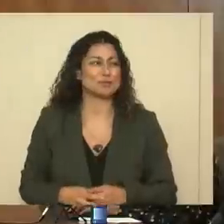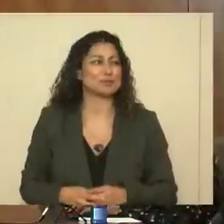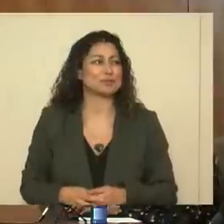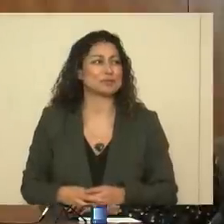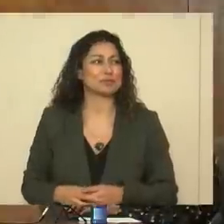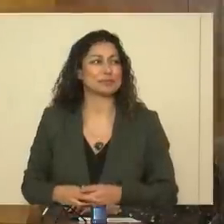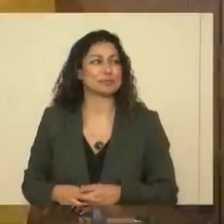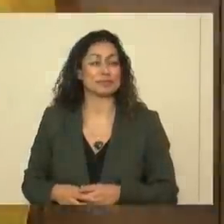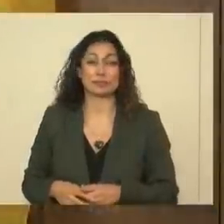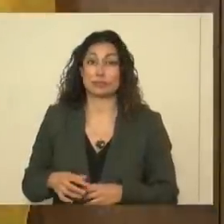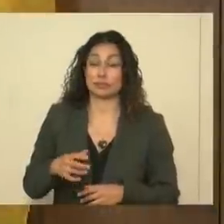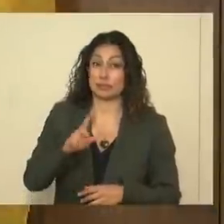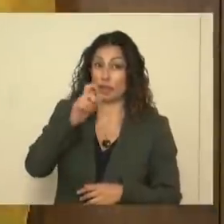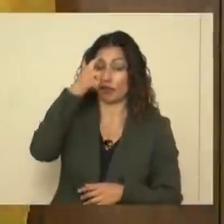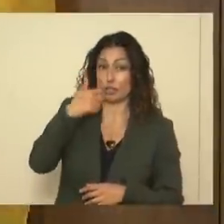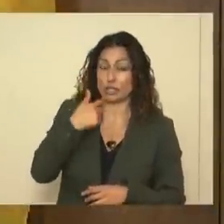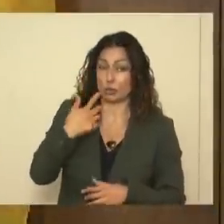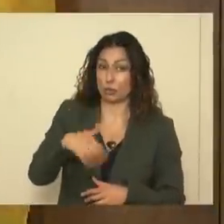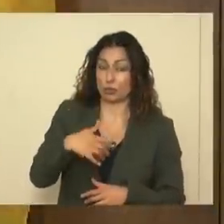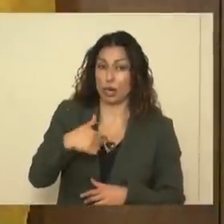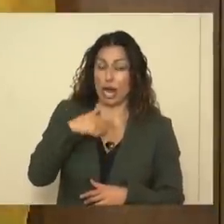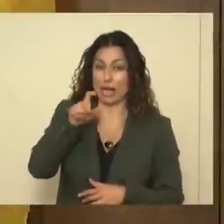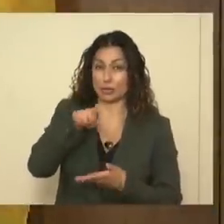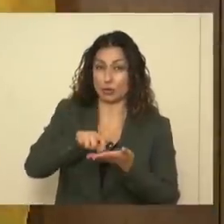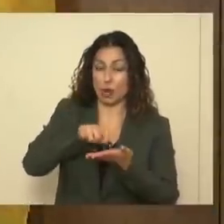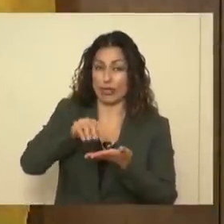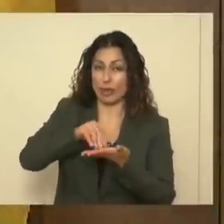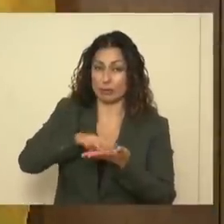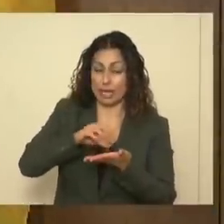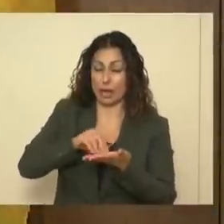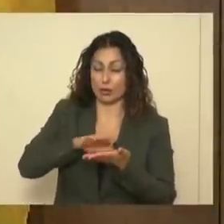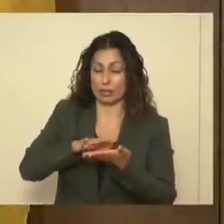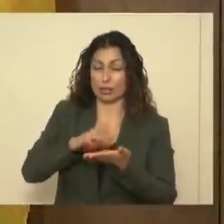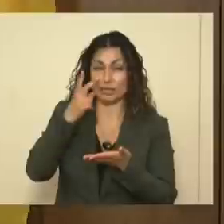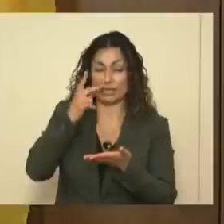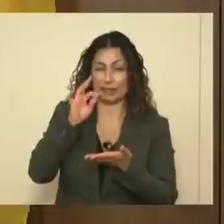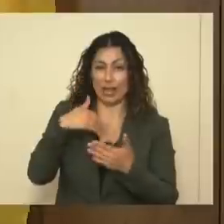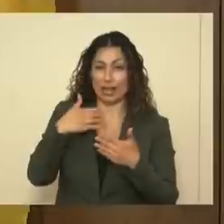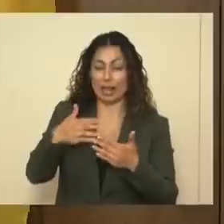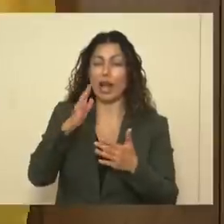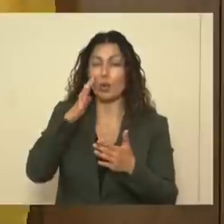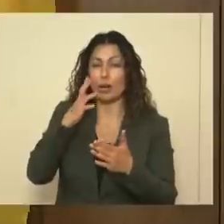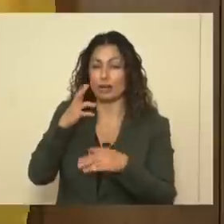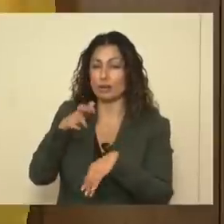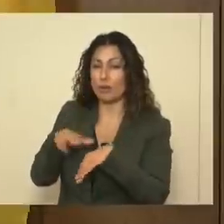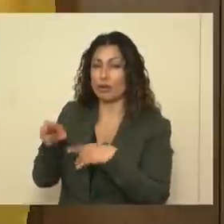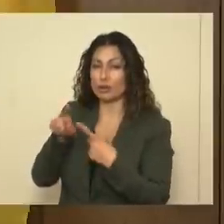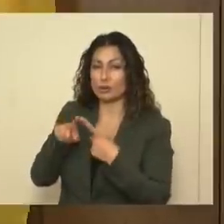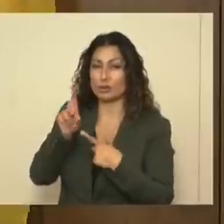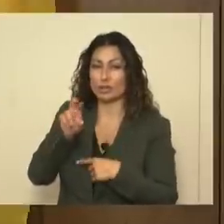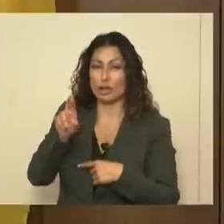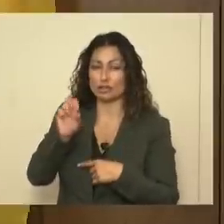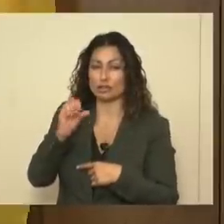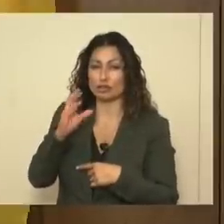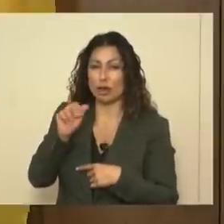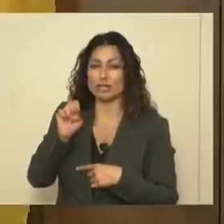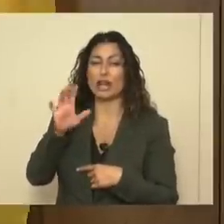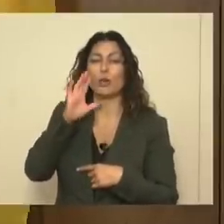Yeah, I had to write all of those down. Let's see how well I do. I'm definitely going to defer to Dr. Scraise, but I want to lay a framework.